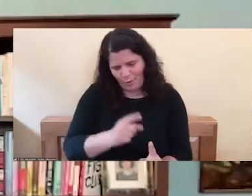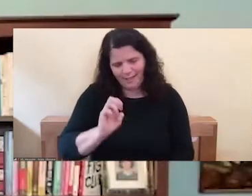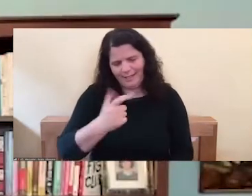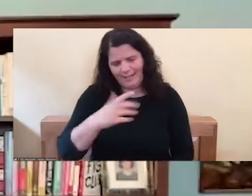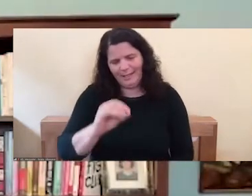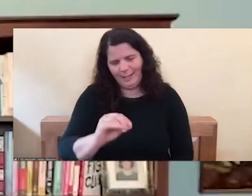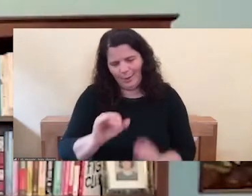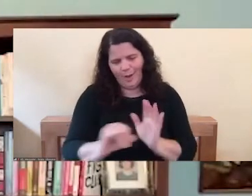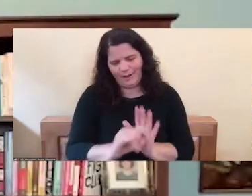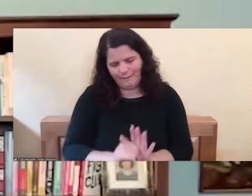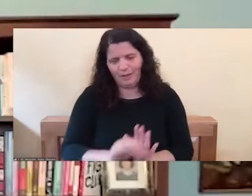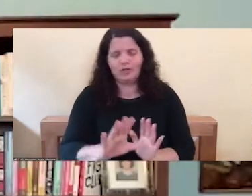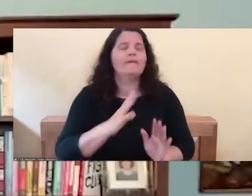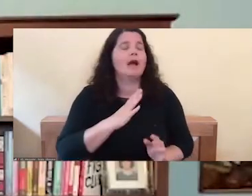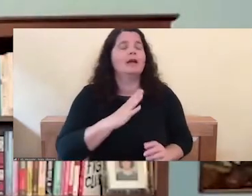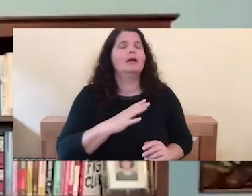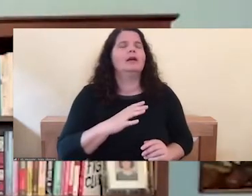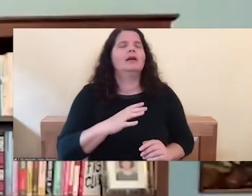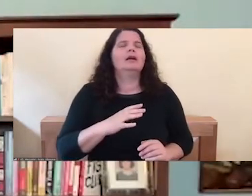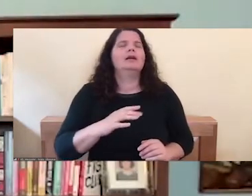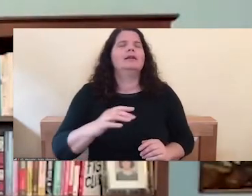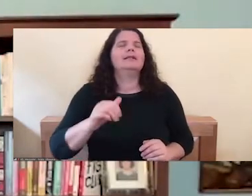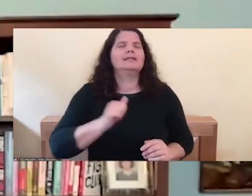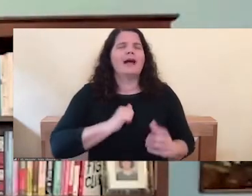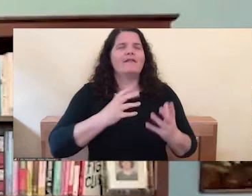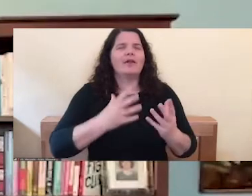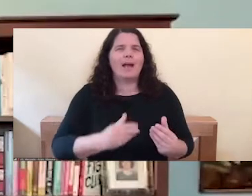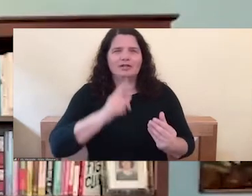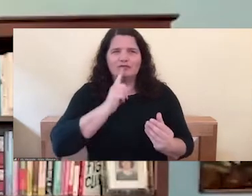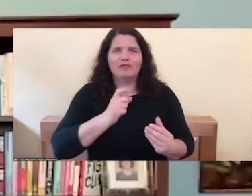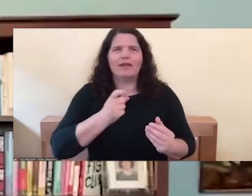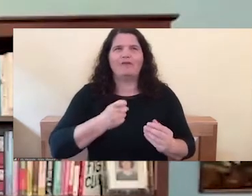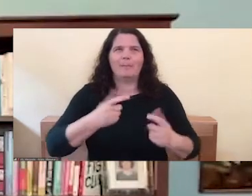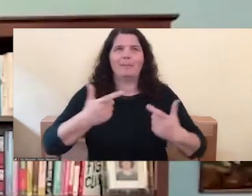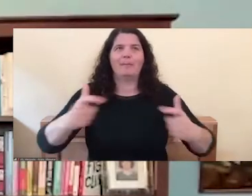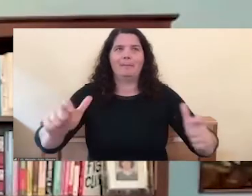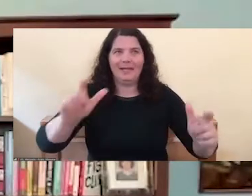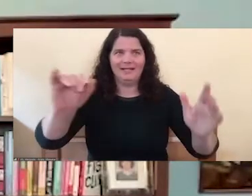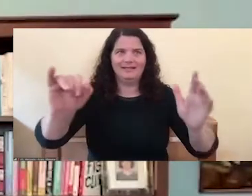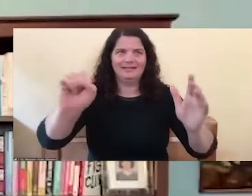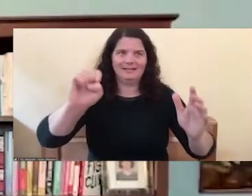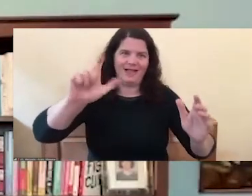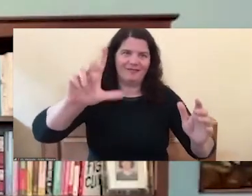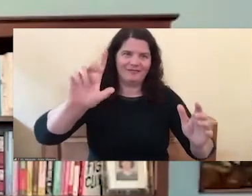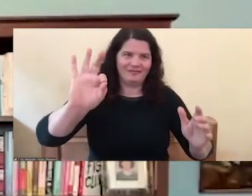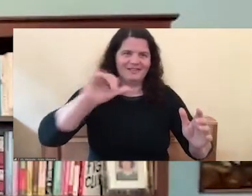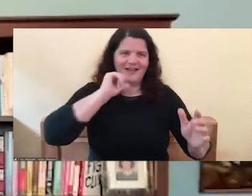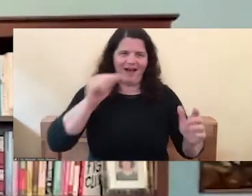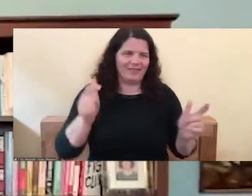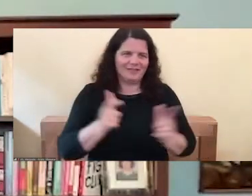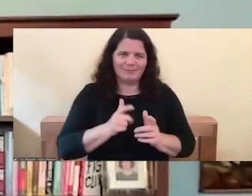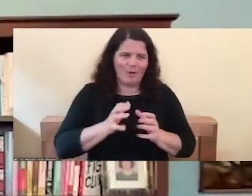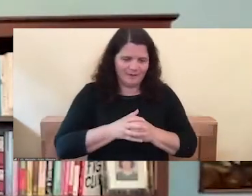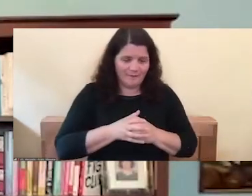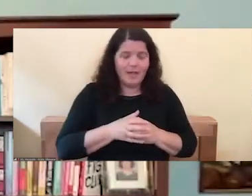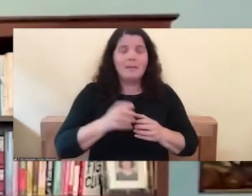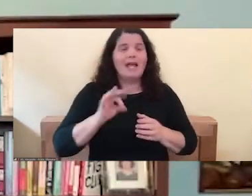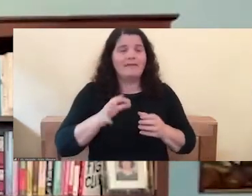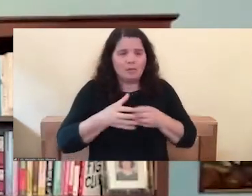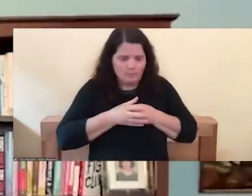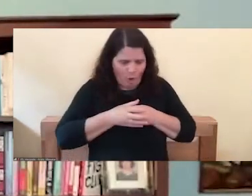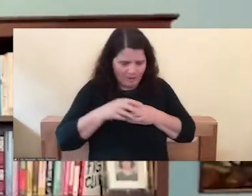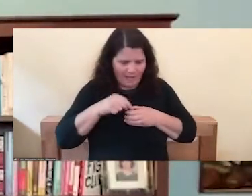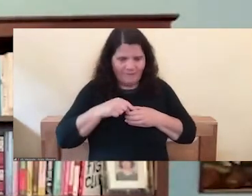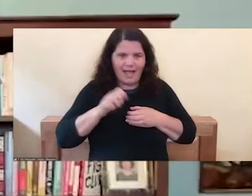is the big self, not the small self, because the moment, the moment ego gets identified, that's when it all starts going haywire, right.